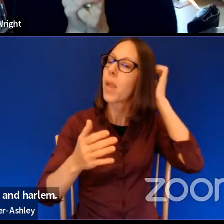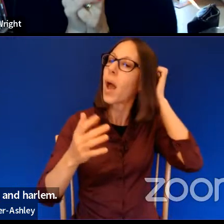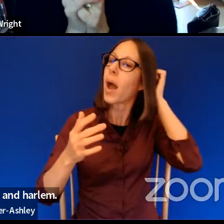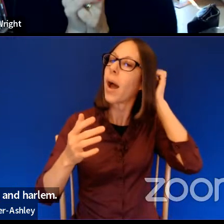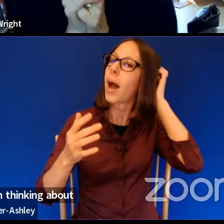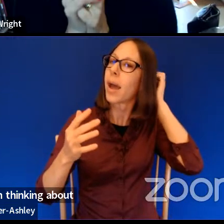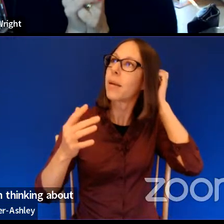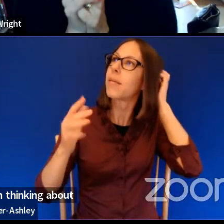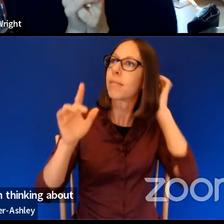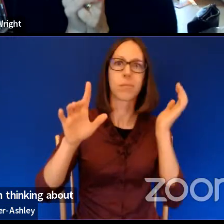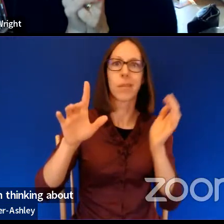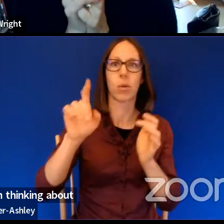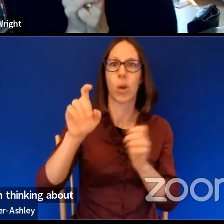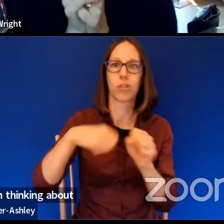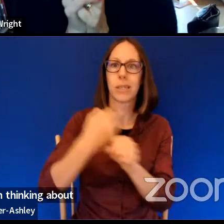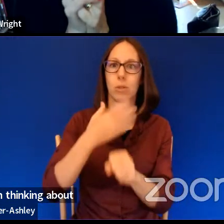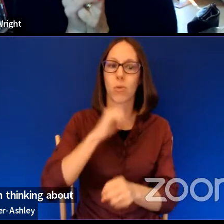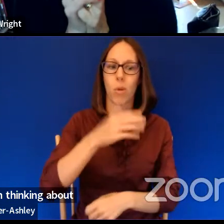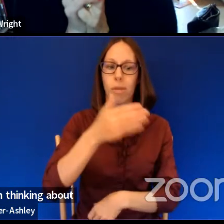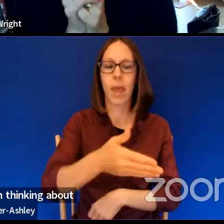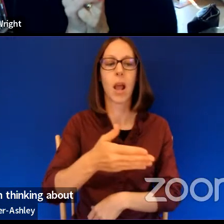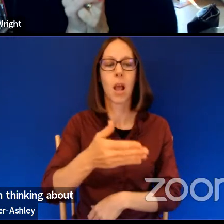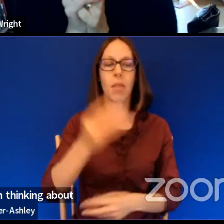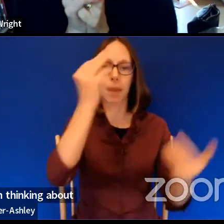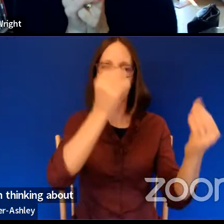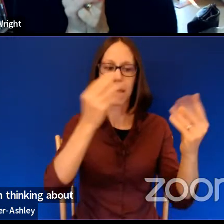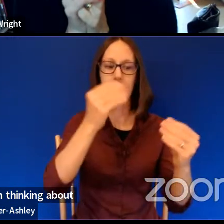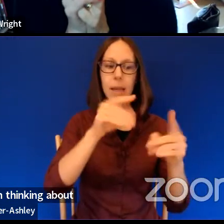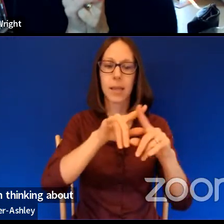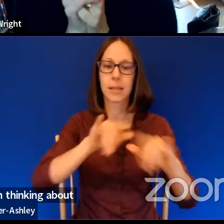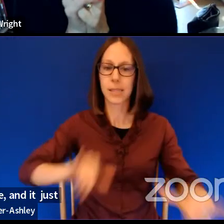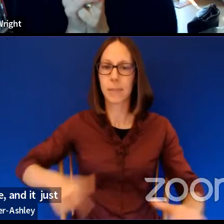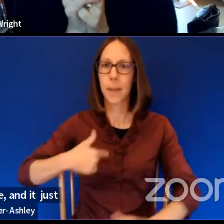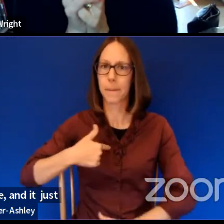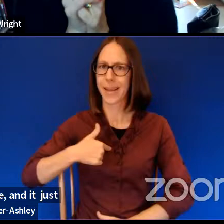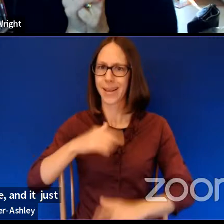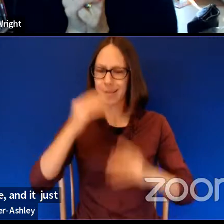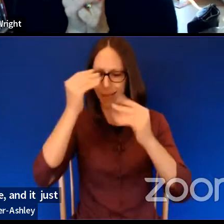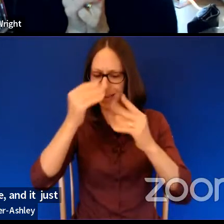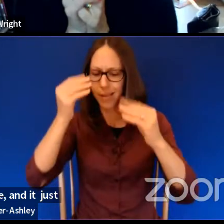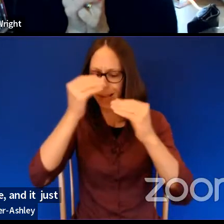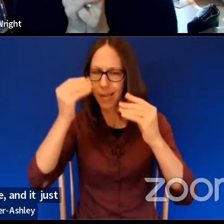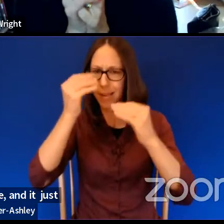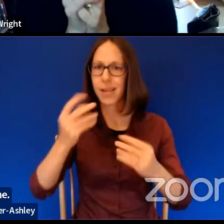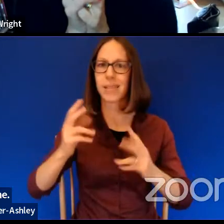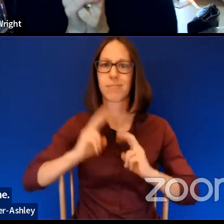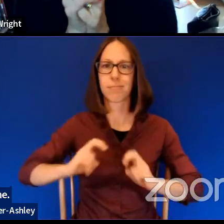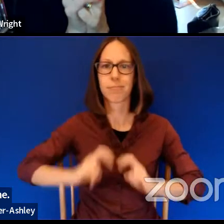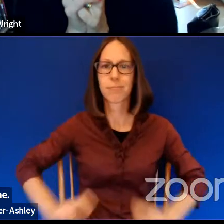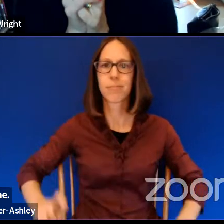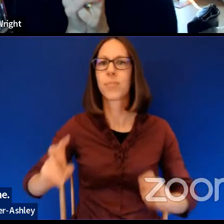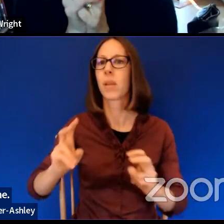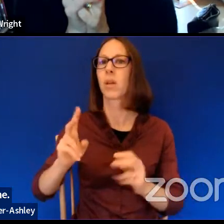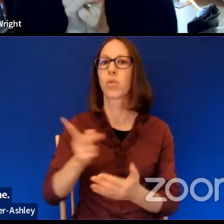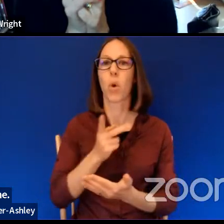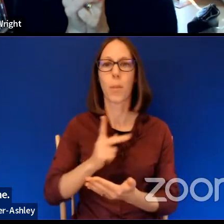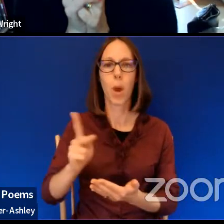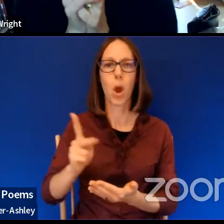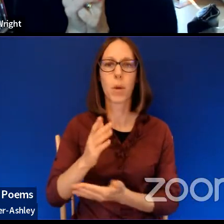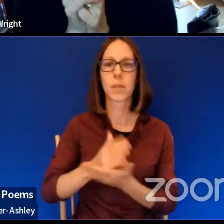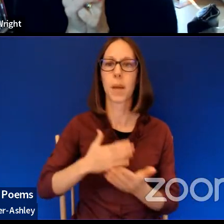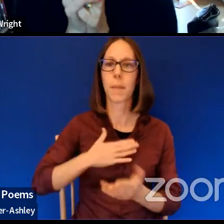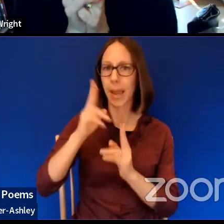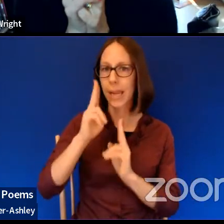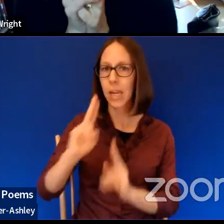things for a long time. And it just happened at the same time I was. And so, you know, there's poems about, uh, some of my heroes